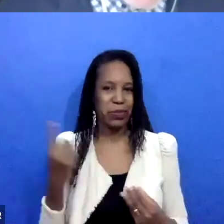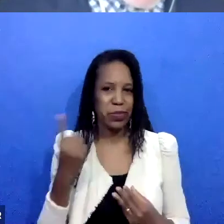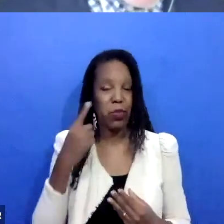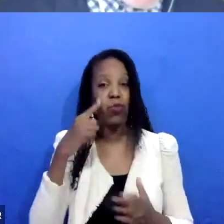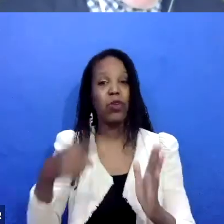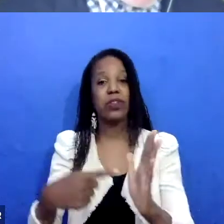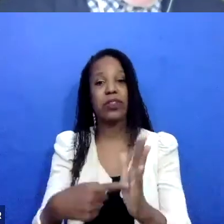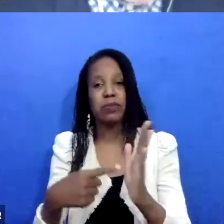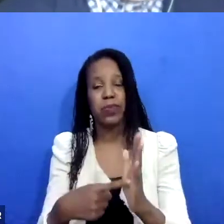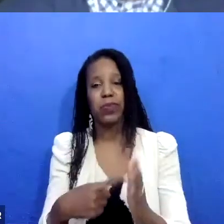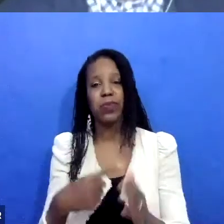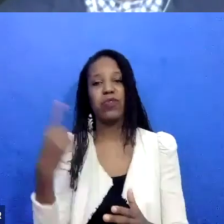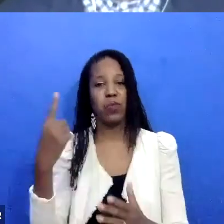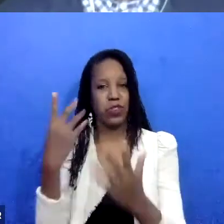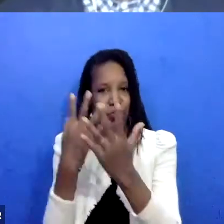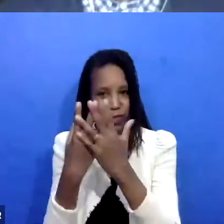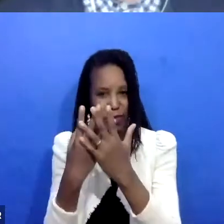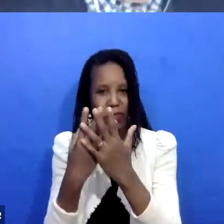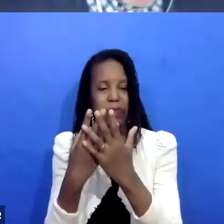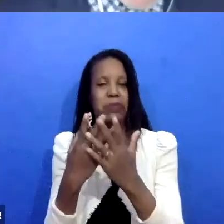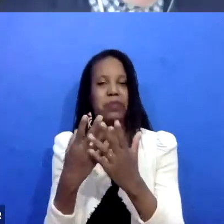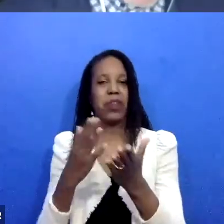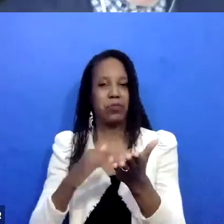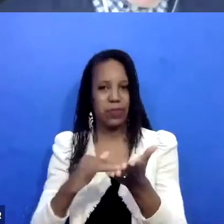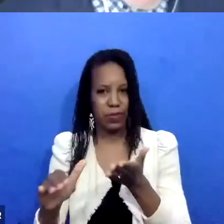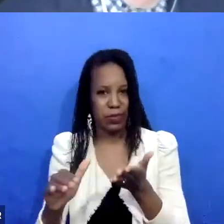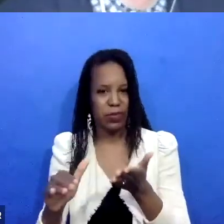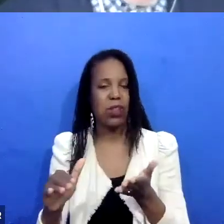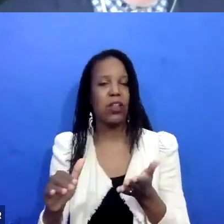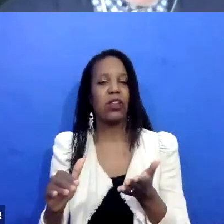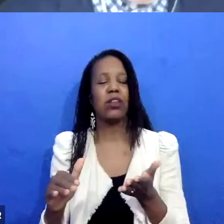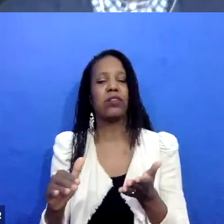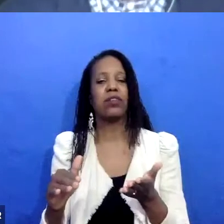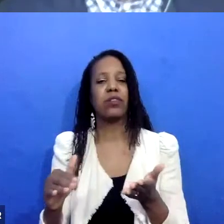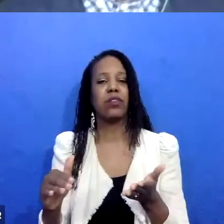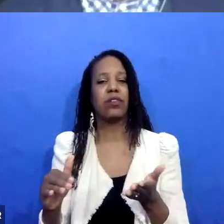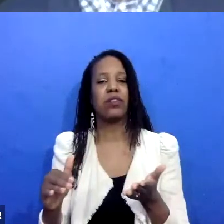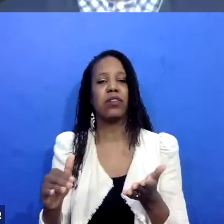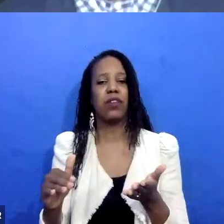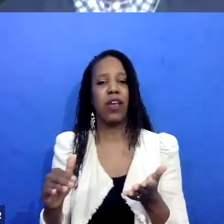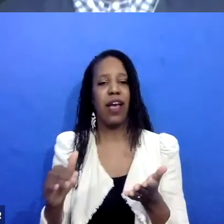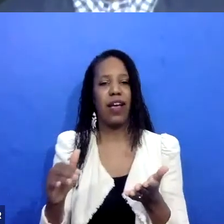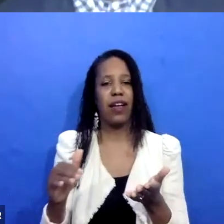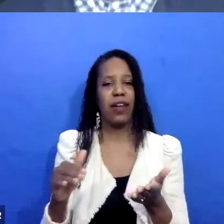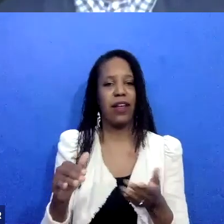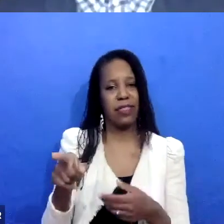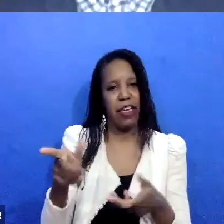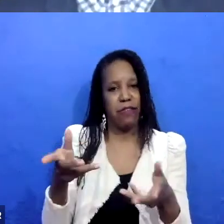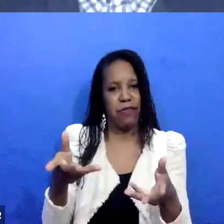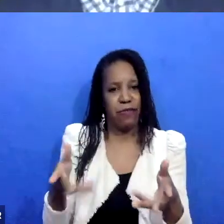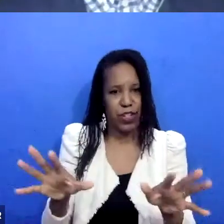um, we'll start their official circle process after they complete certain amount of time,